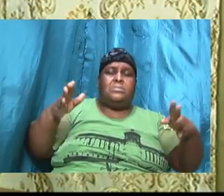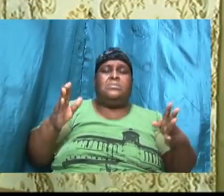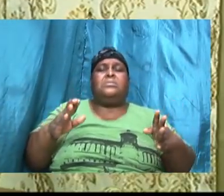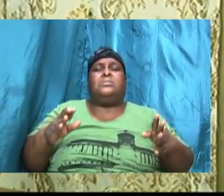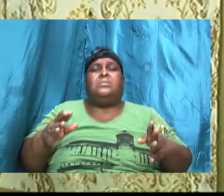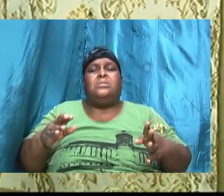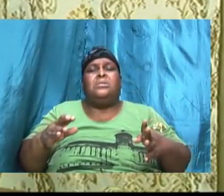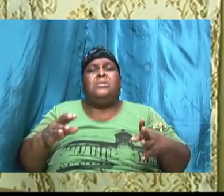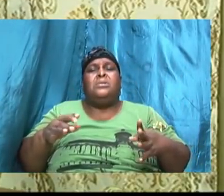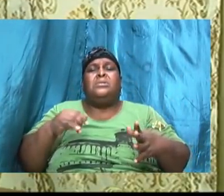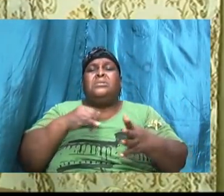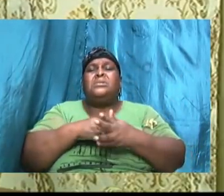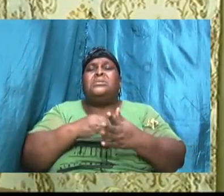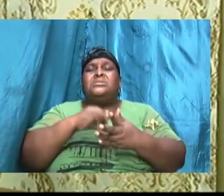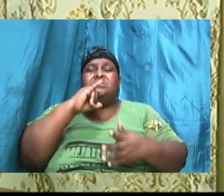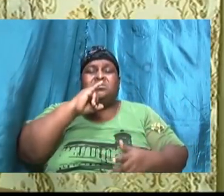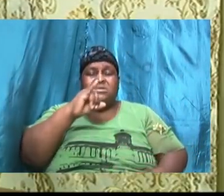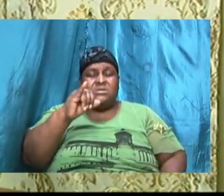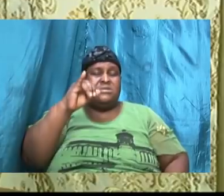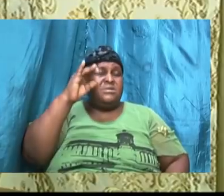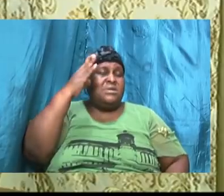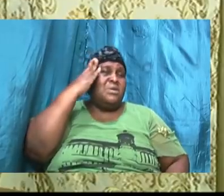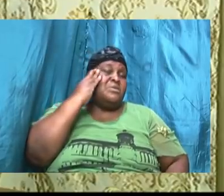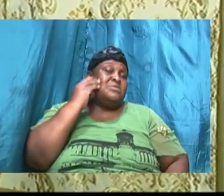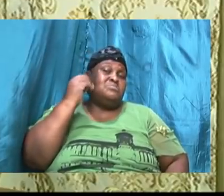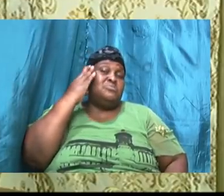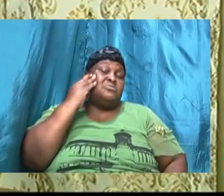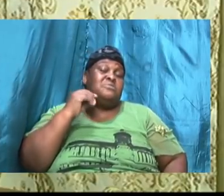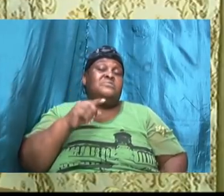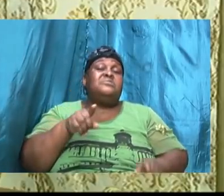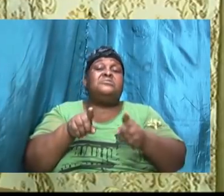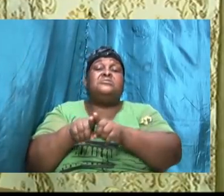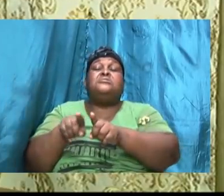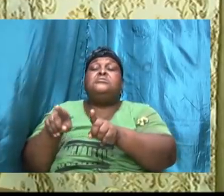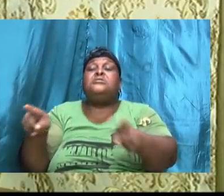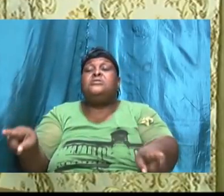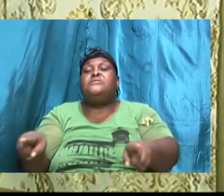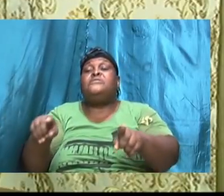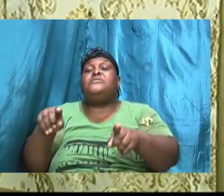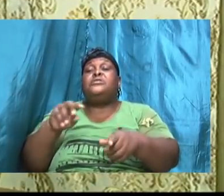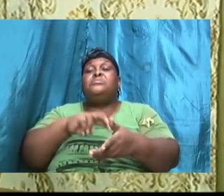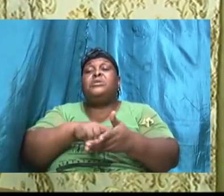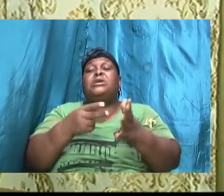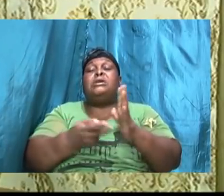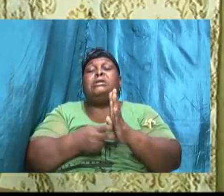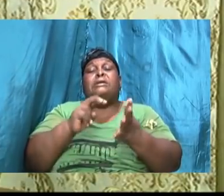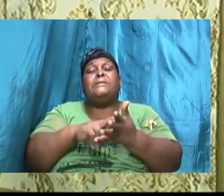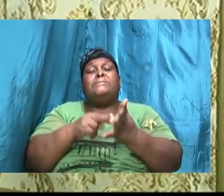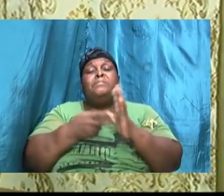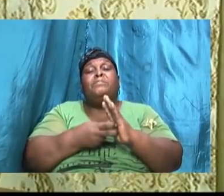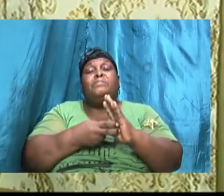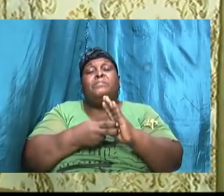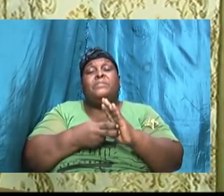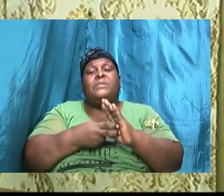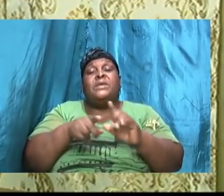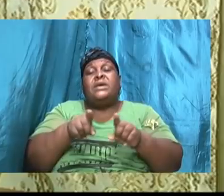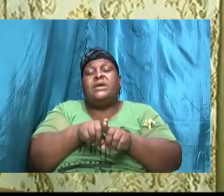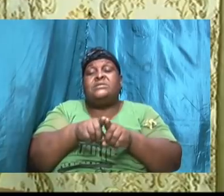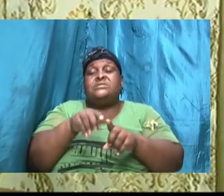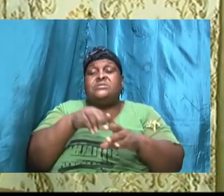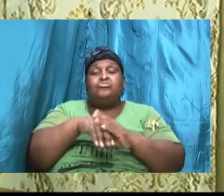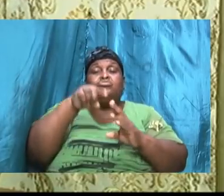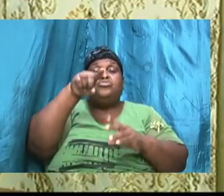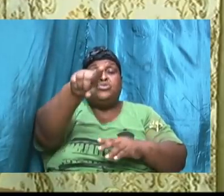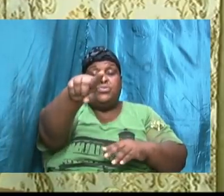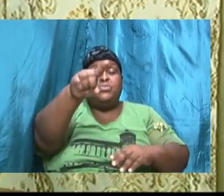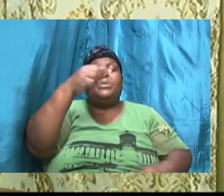application it is expressed in specific terms specific terms as it pertains to you and me